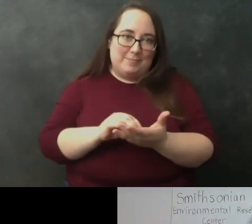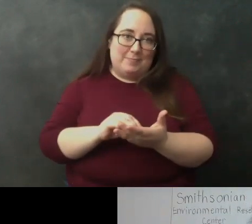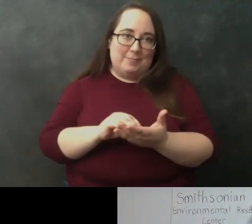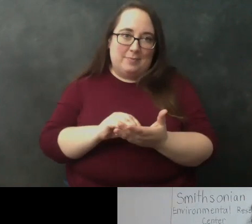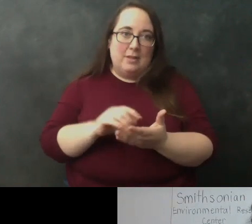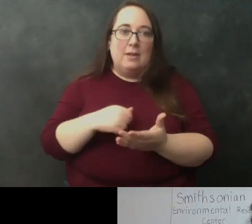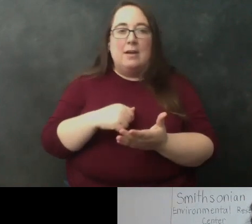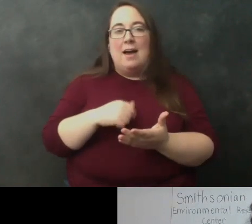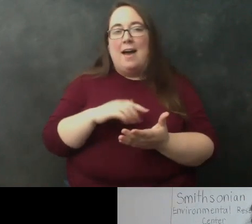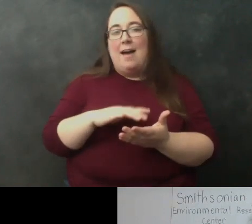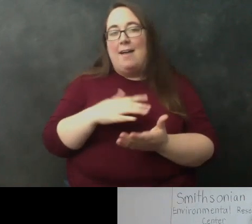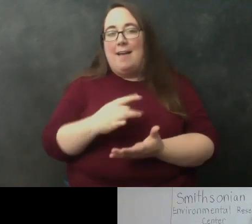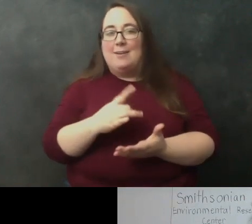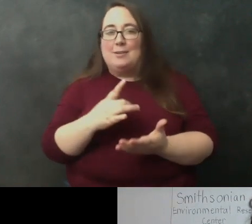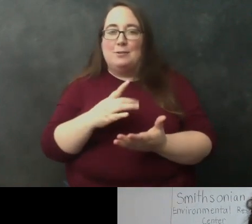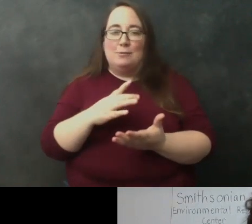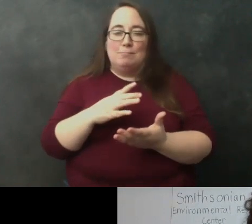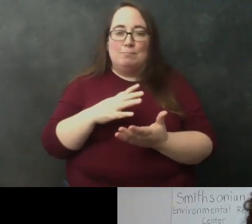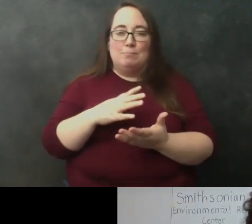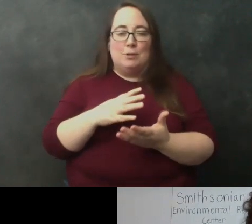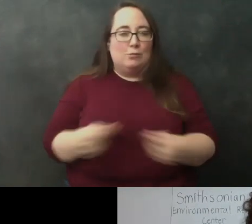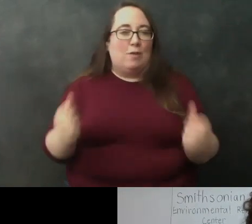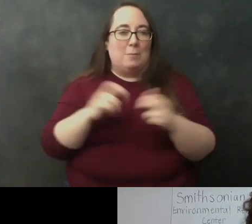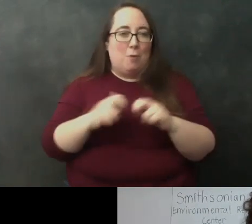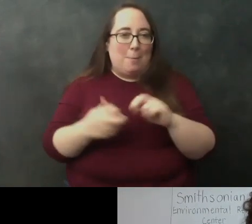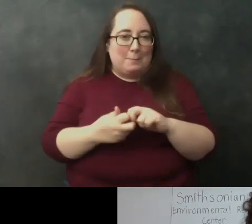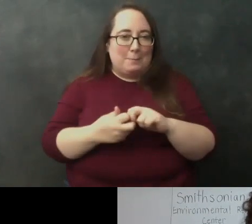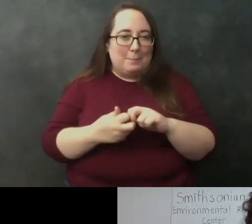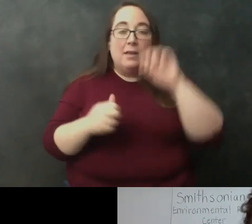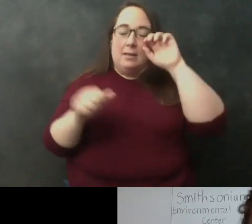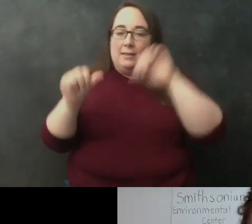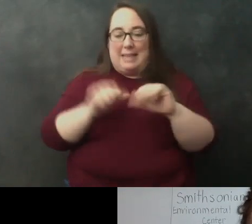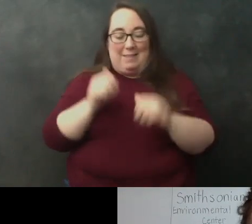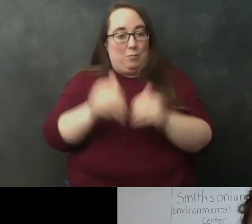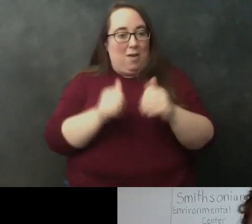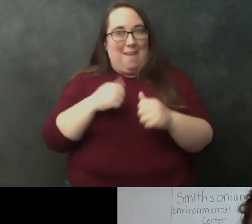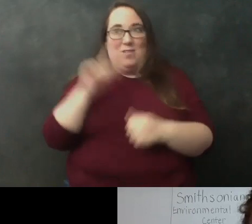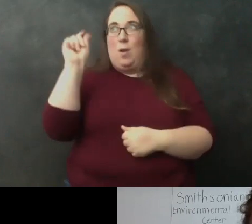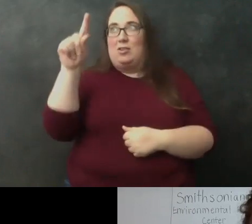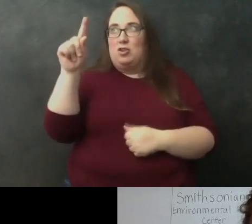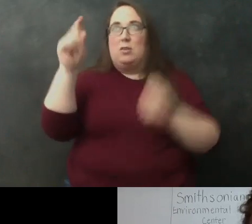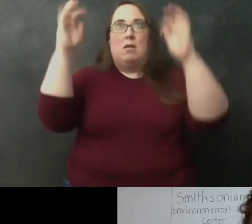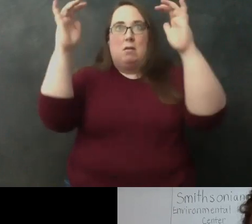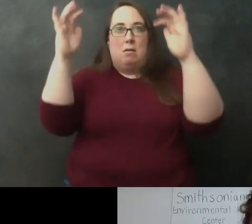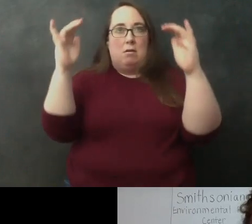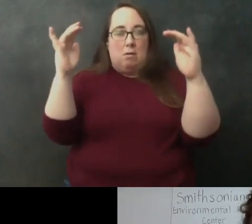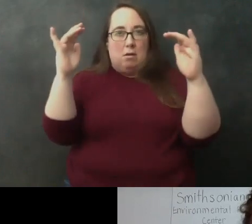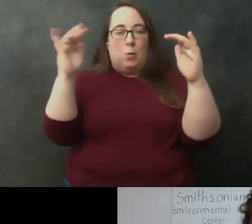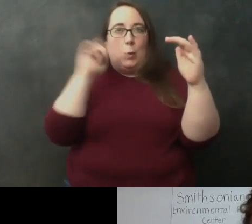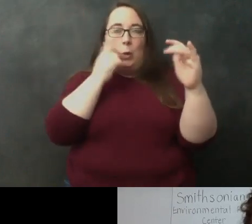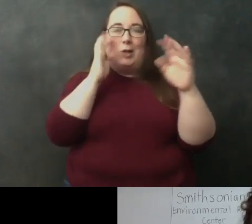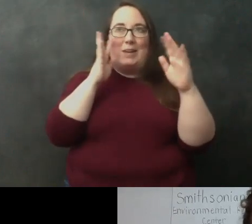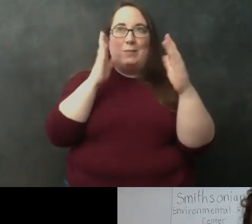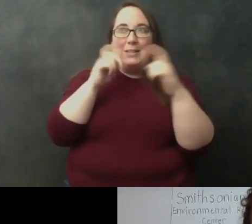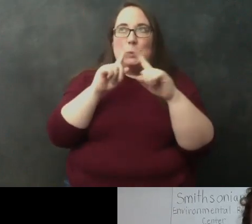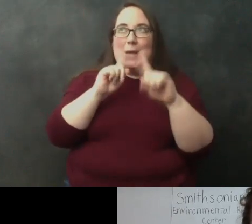solving mysteries so for me the scientific process of having this question and being able to come up with really cool creative ways to be